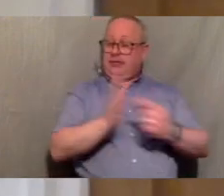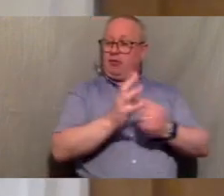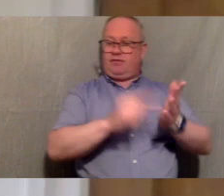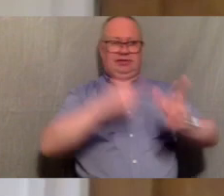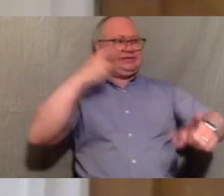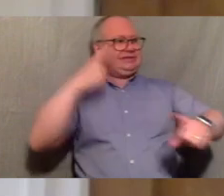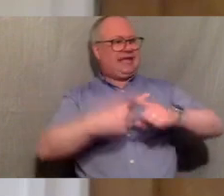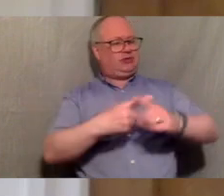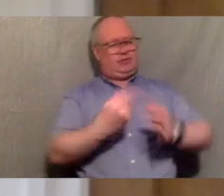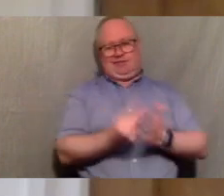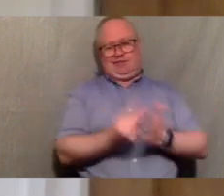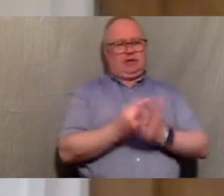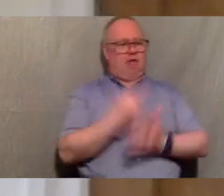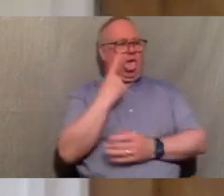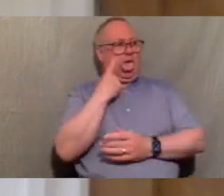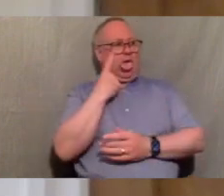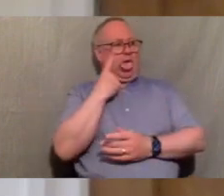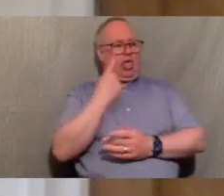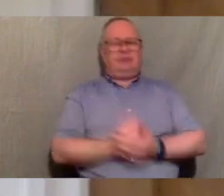speculation um